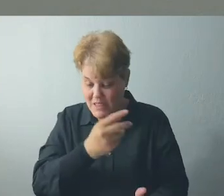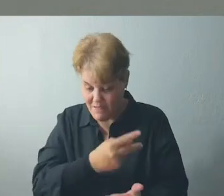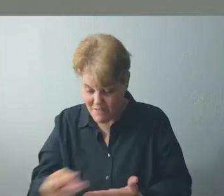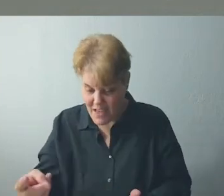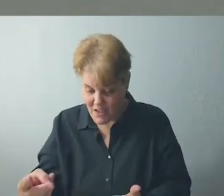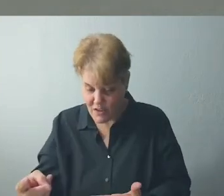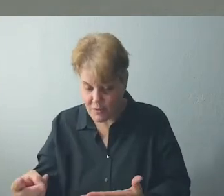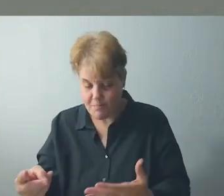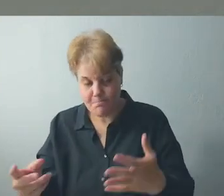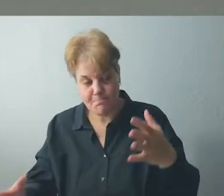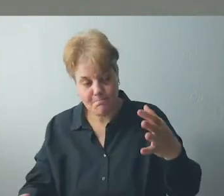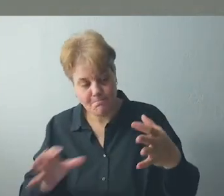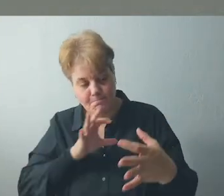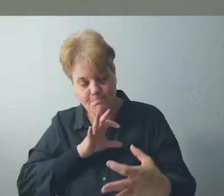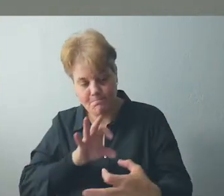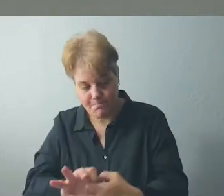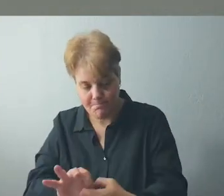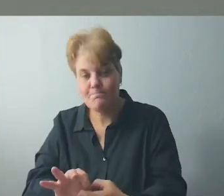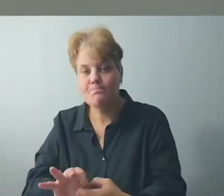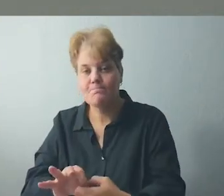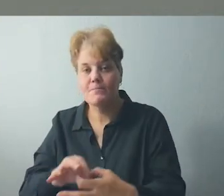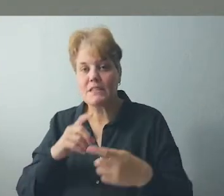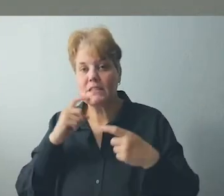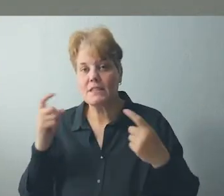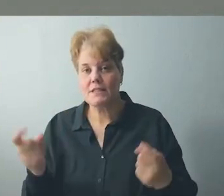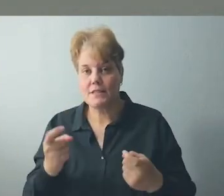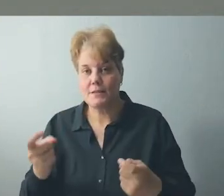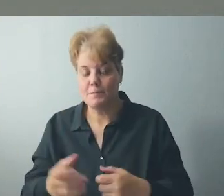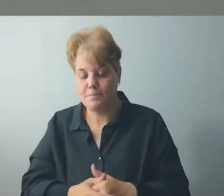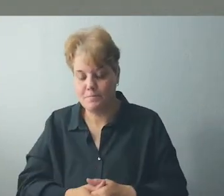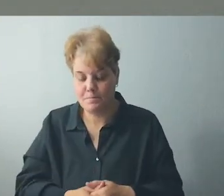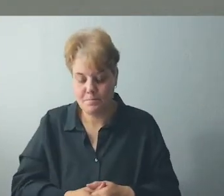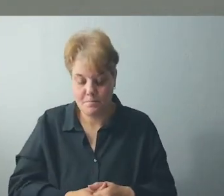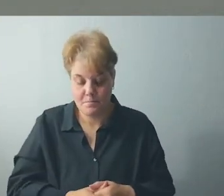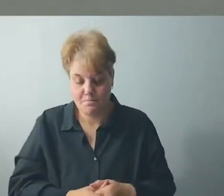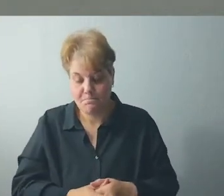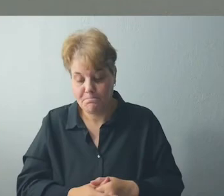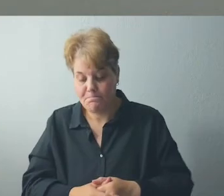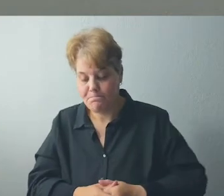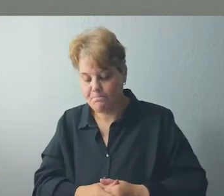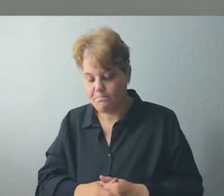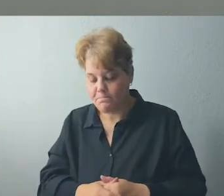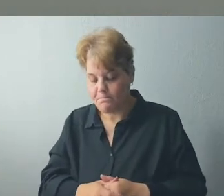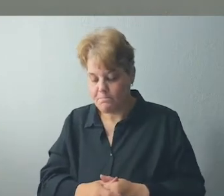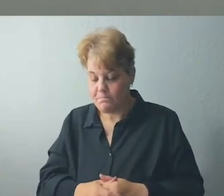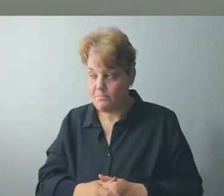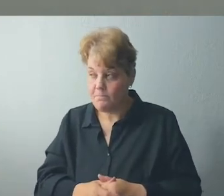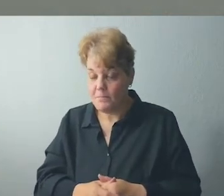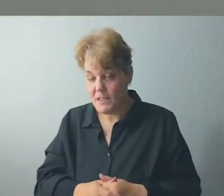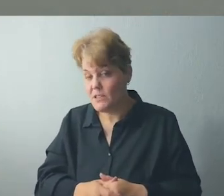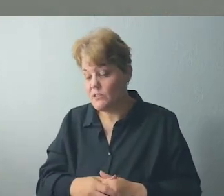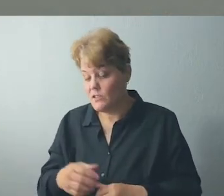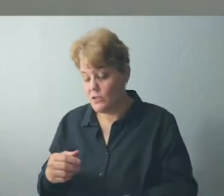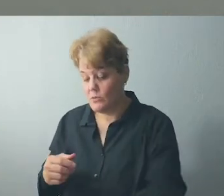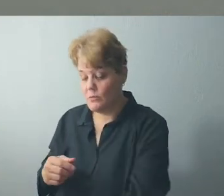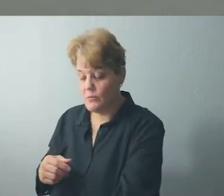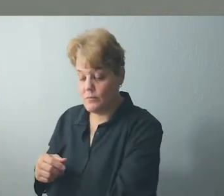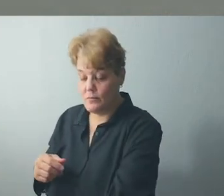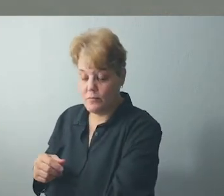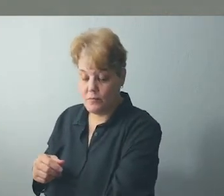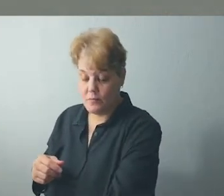in relationship to racism and all other forms of sin. Let me say three things in closing.